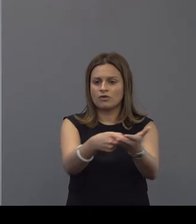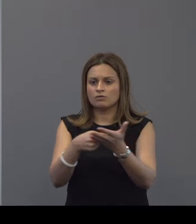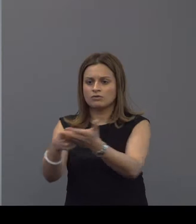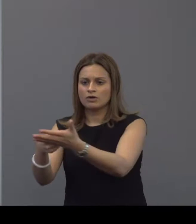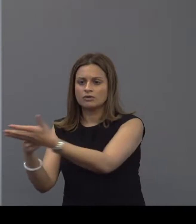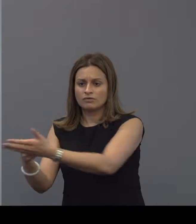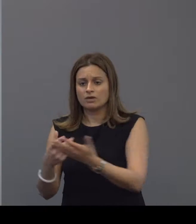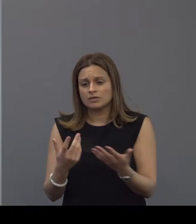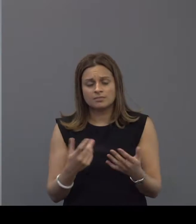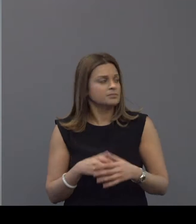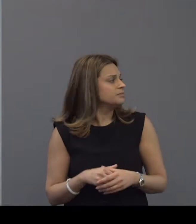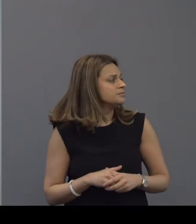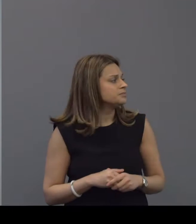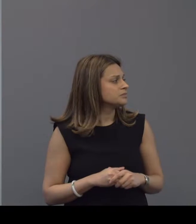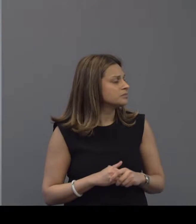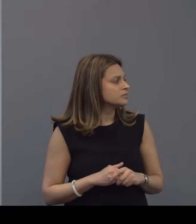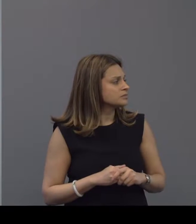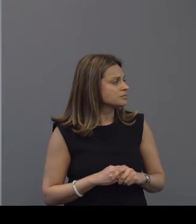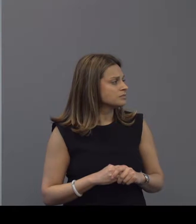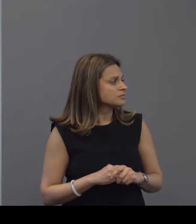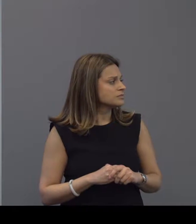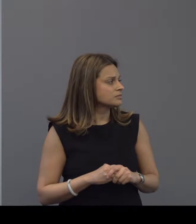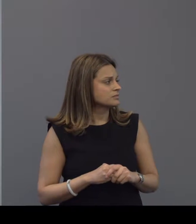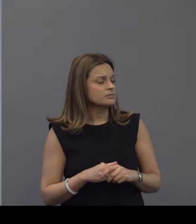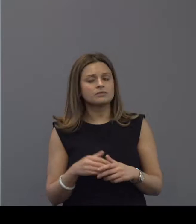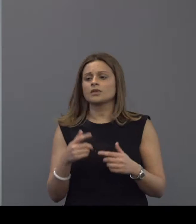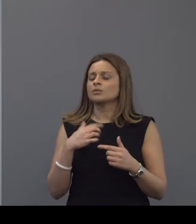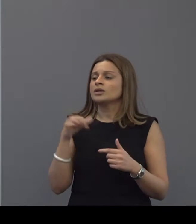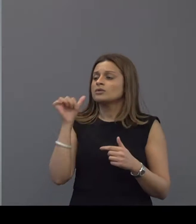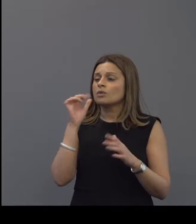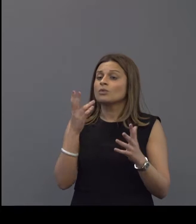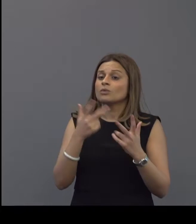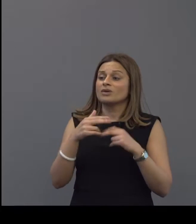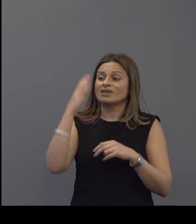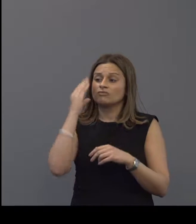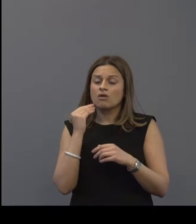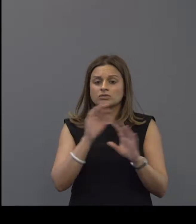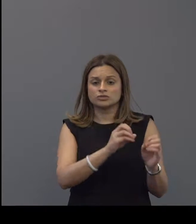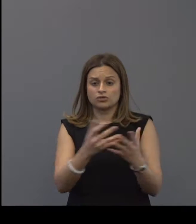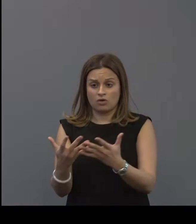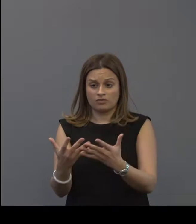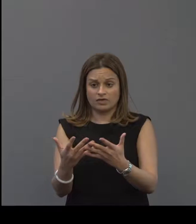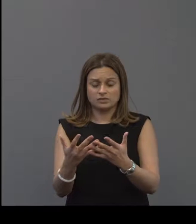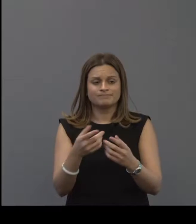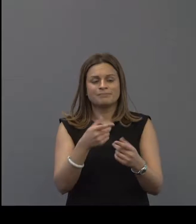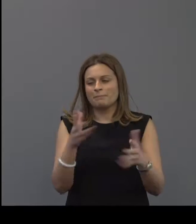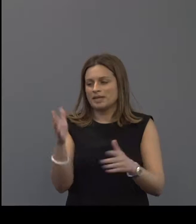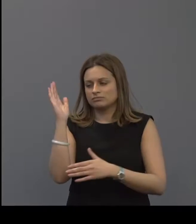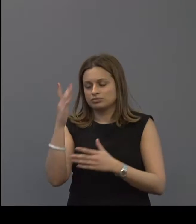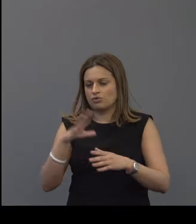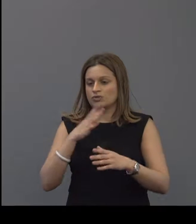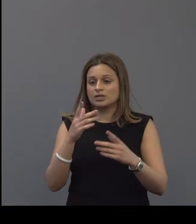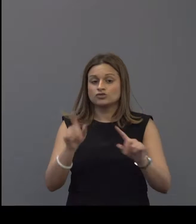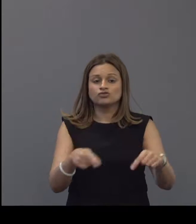there's there we know with hearing loss services and a lot of this has been articulated that we still